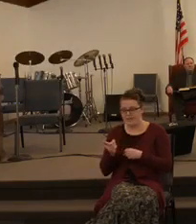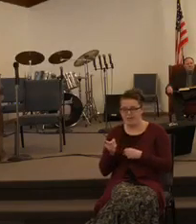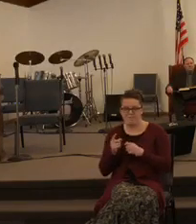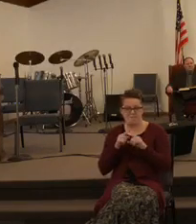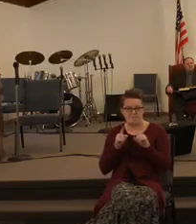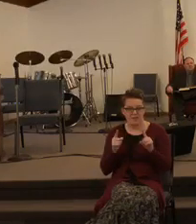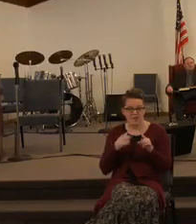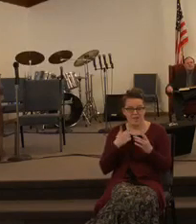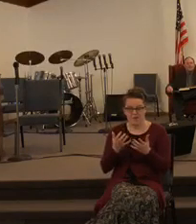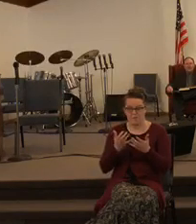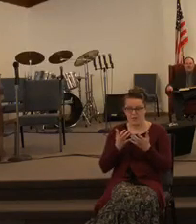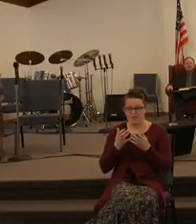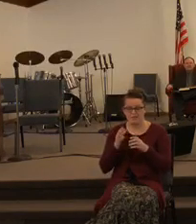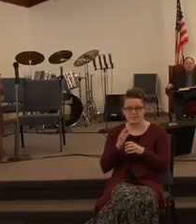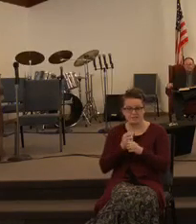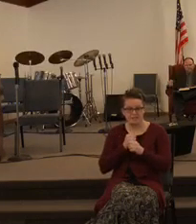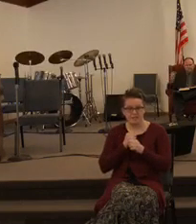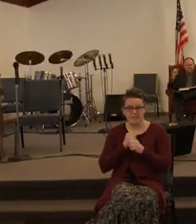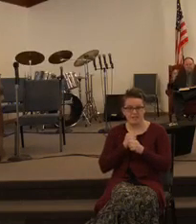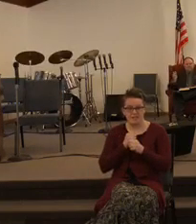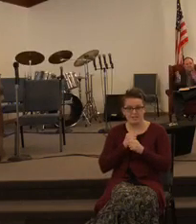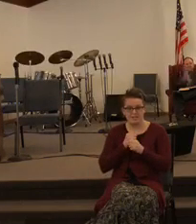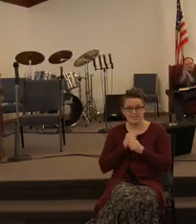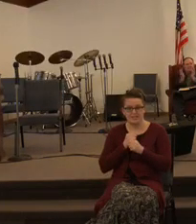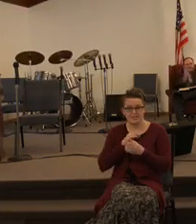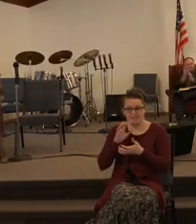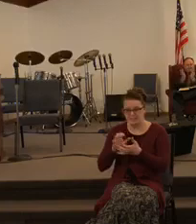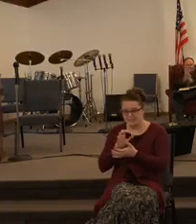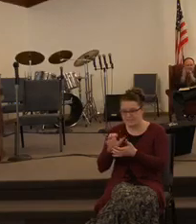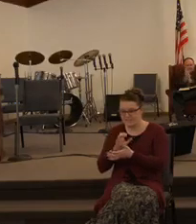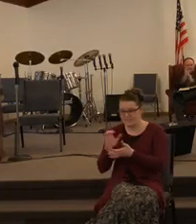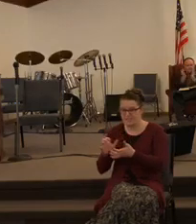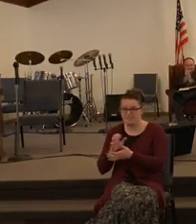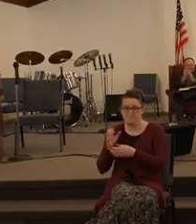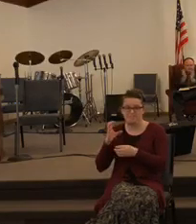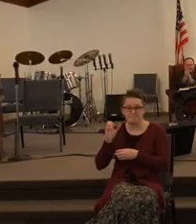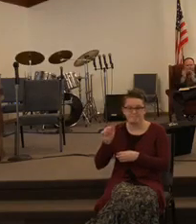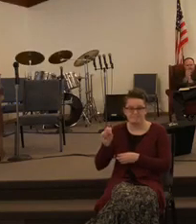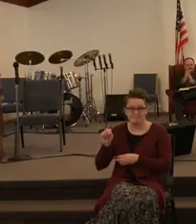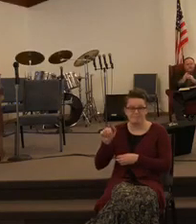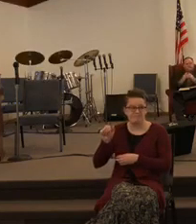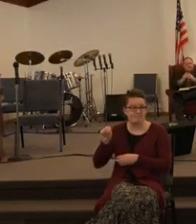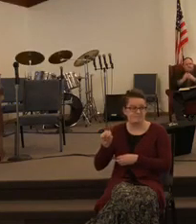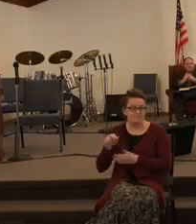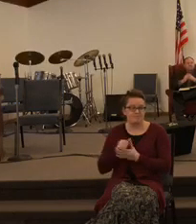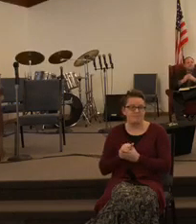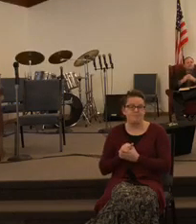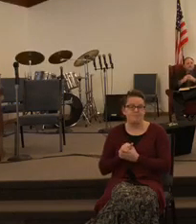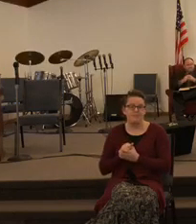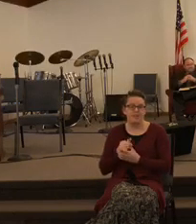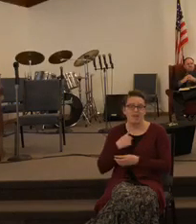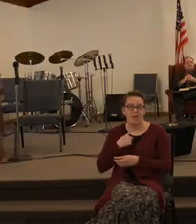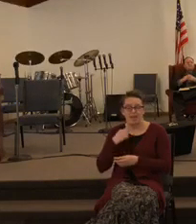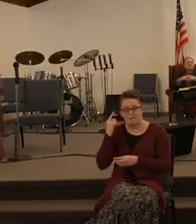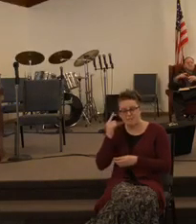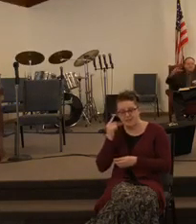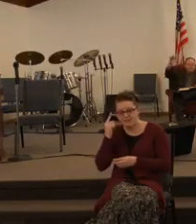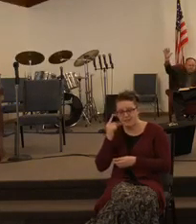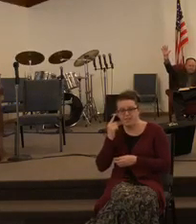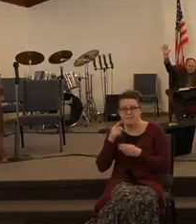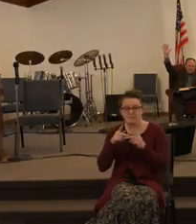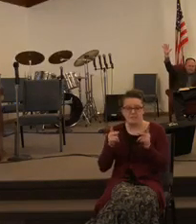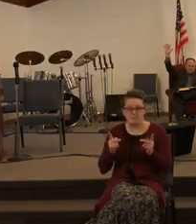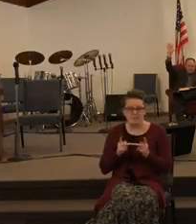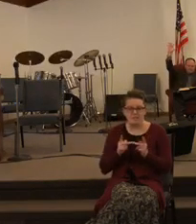to make it to Canaan land. I want to make it to the promised land. I believe that there is a place called Helen. I